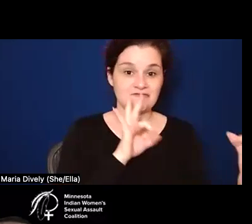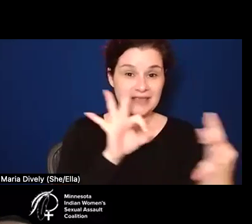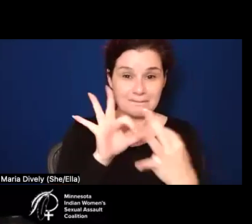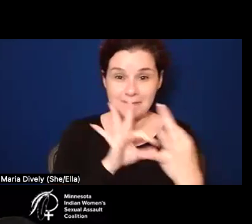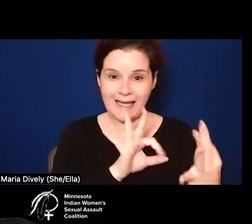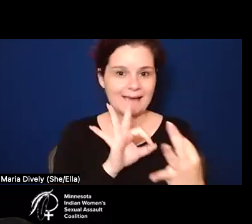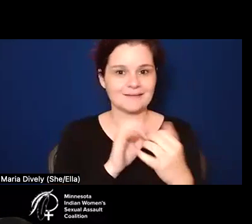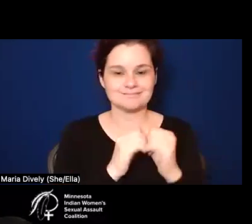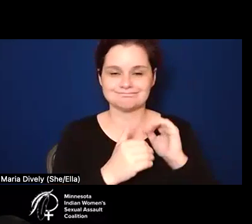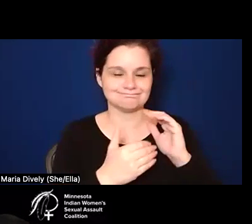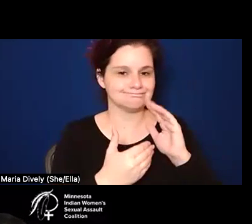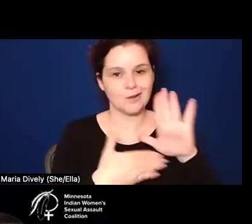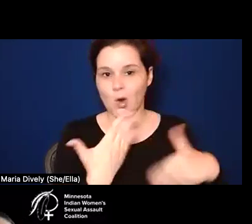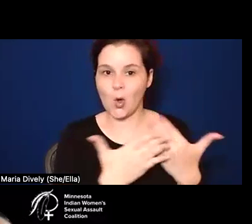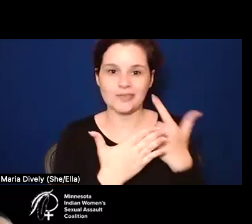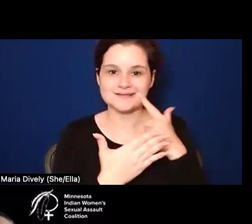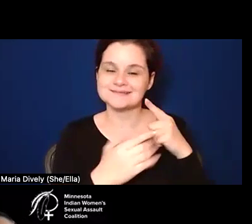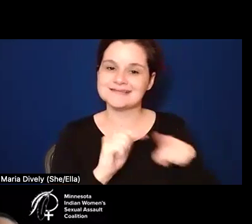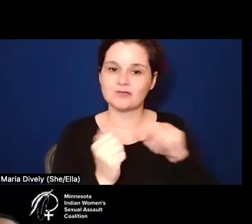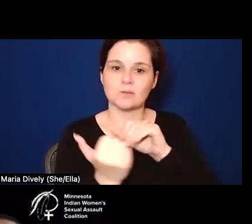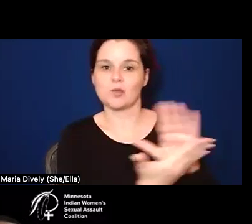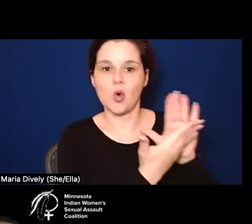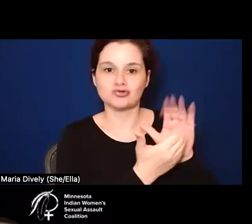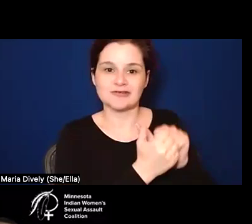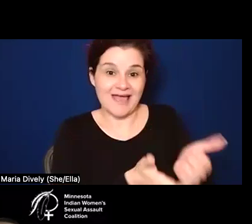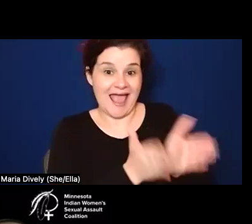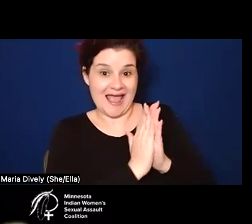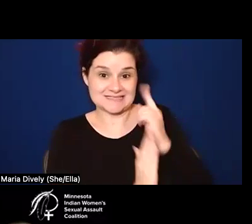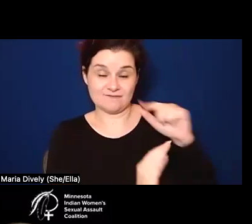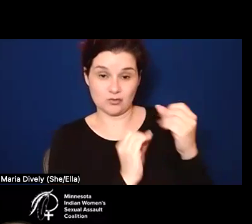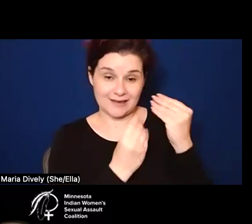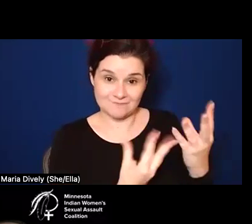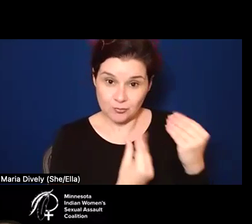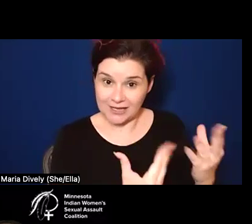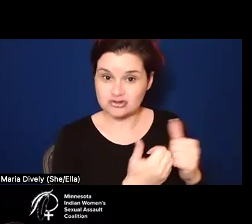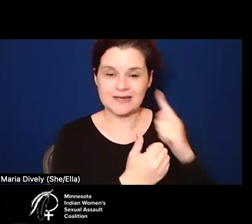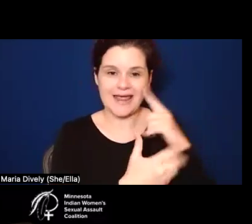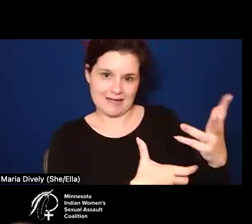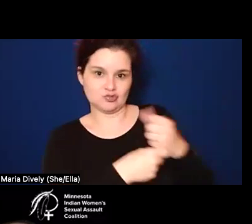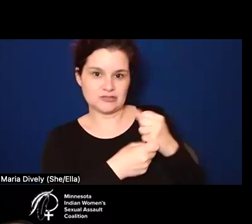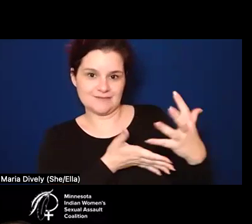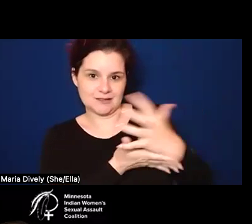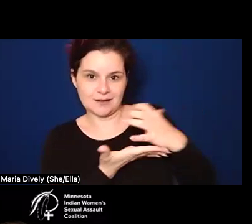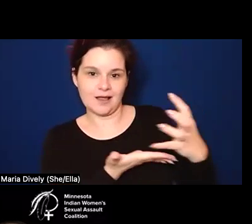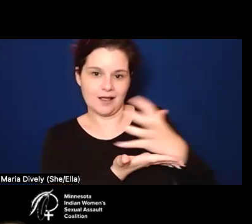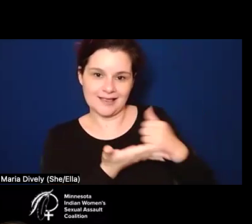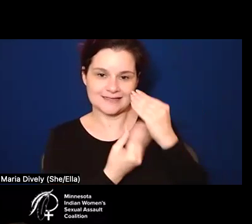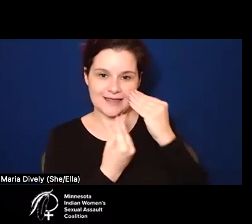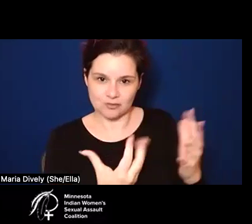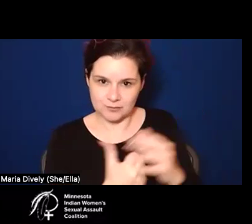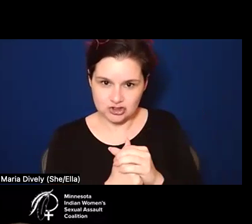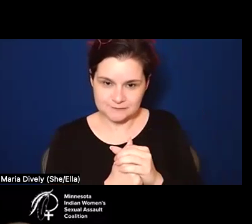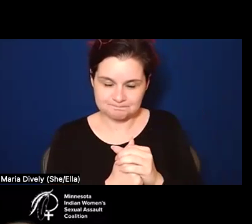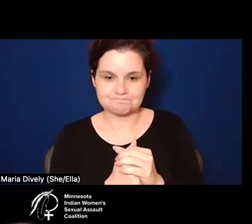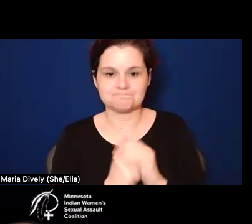all of these, um, these ways of, of asking for information, um, and receiving that information. Sheila, I